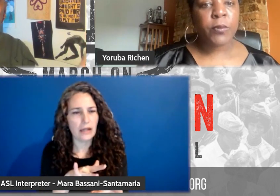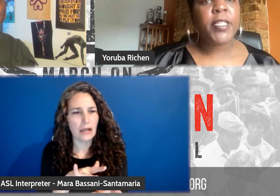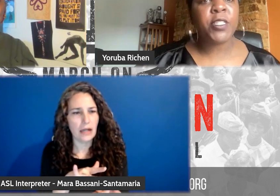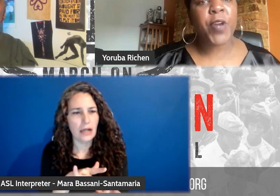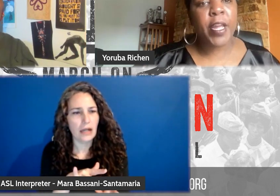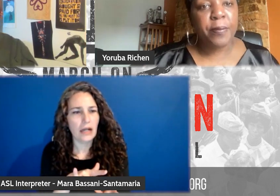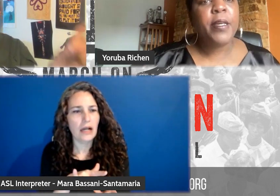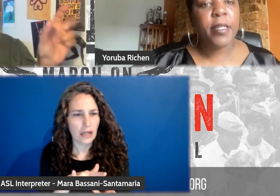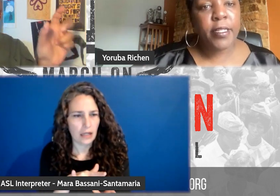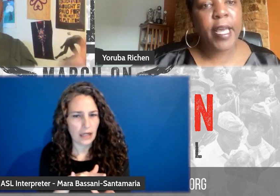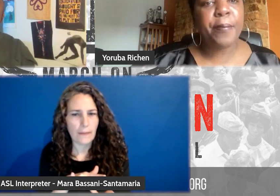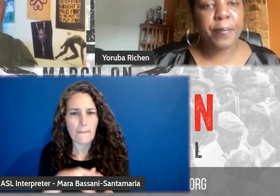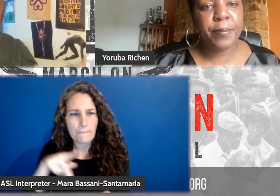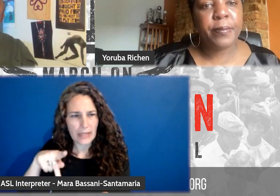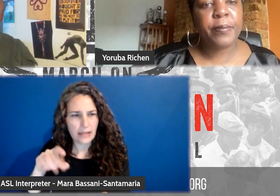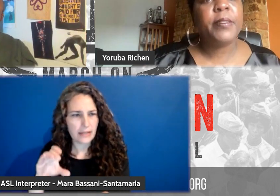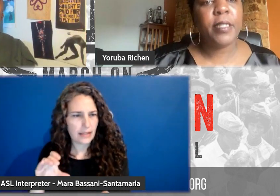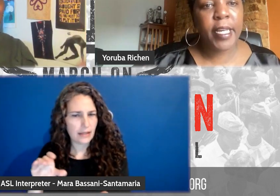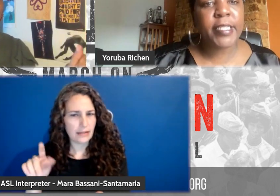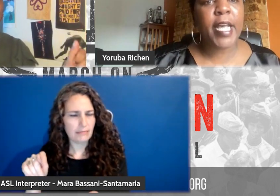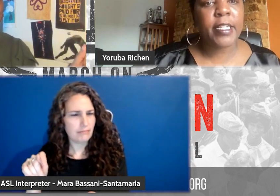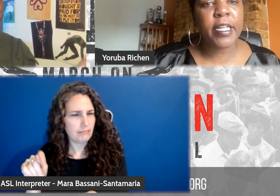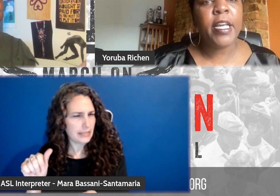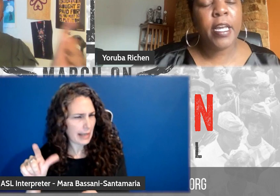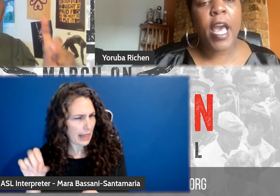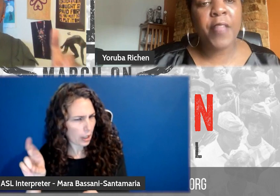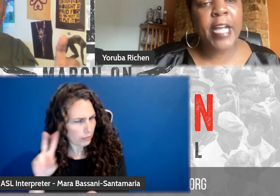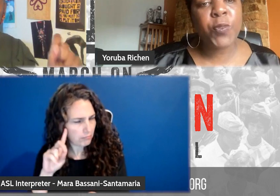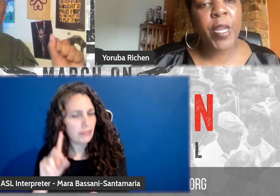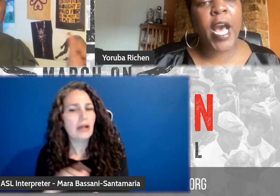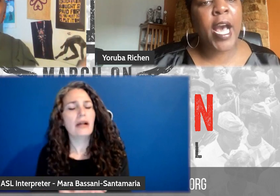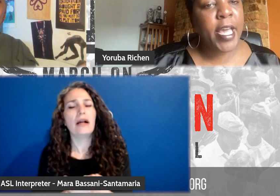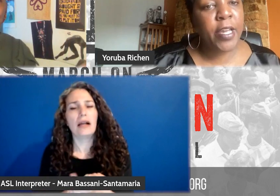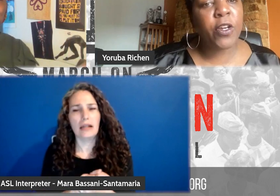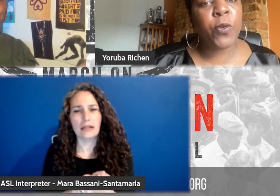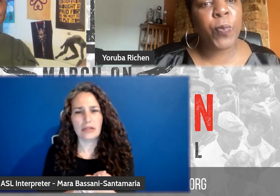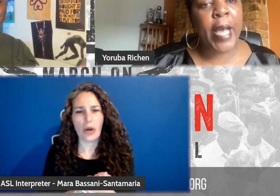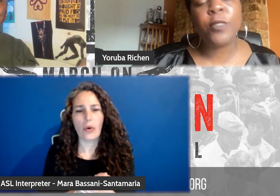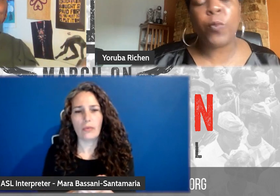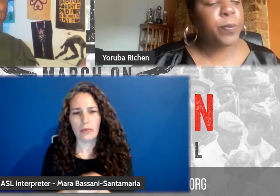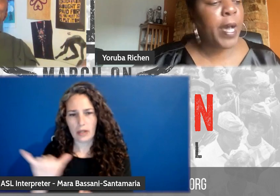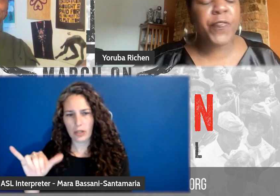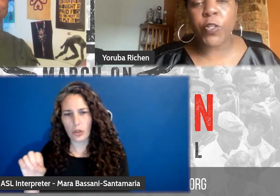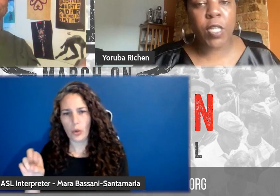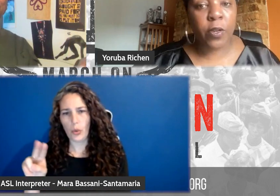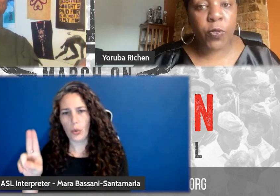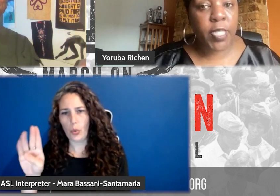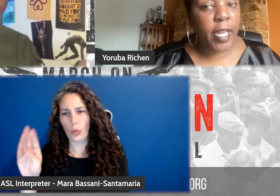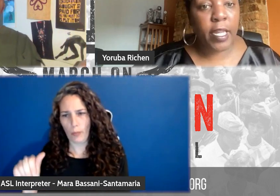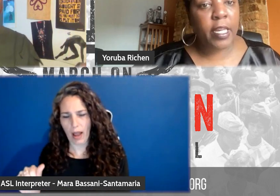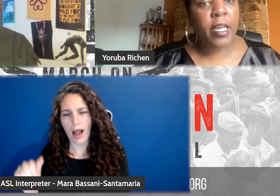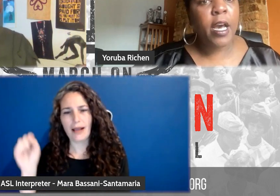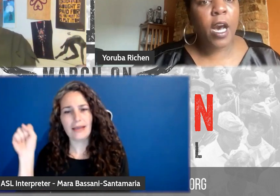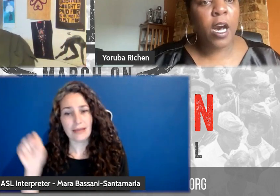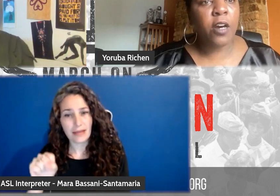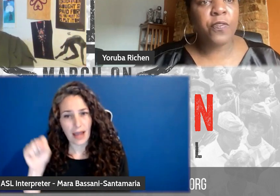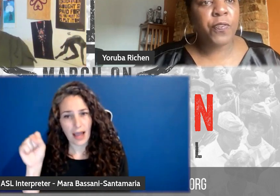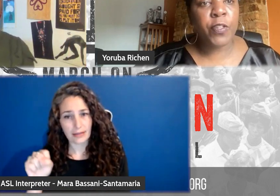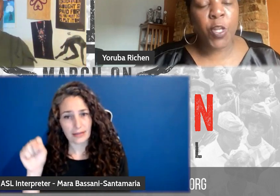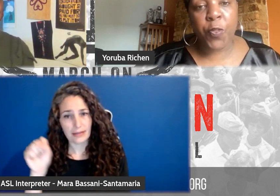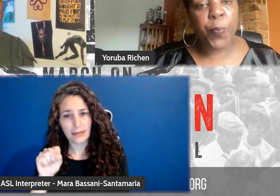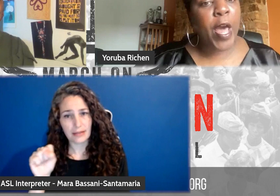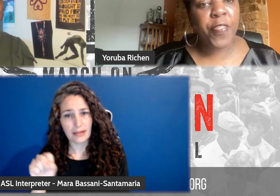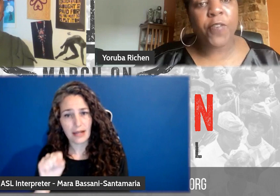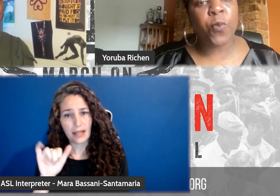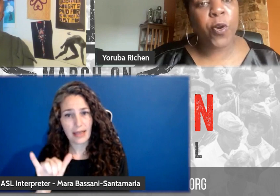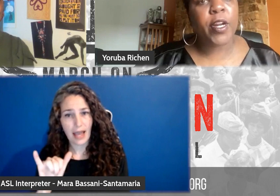Taylor, that section on her. Exactly. And that's when I, that was my first understanding of,